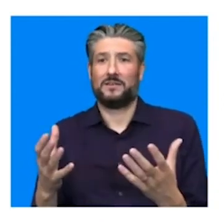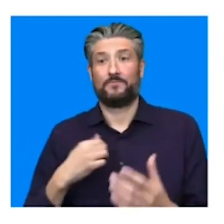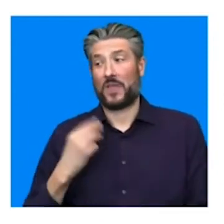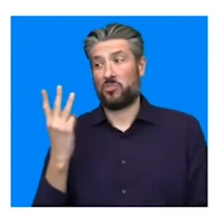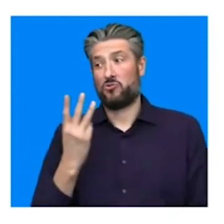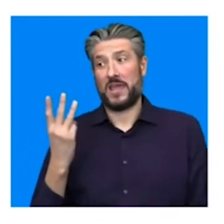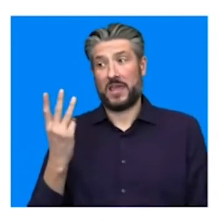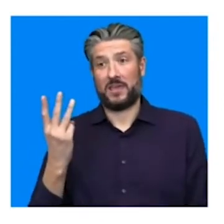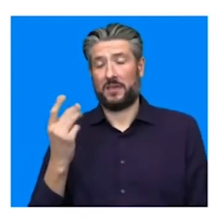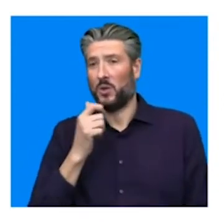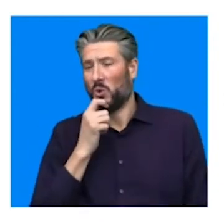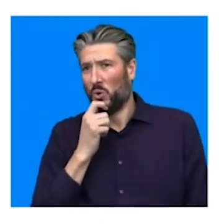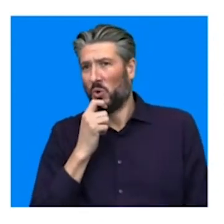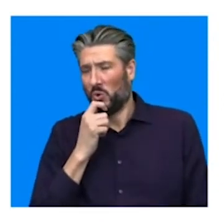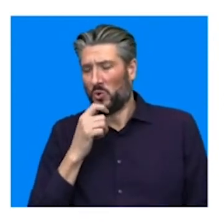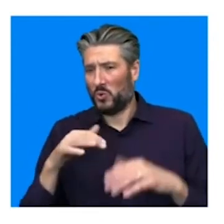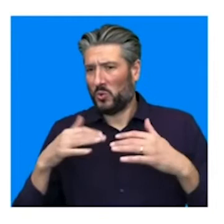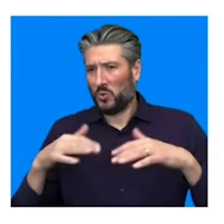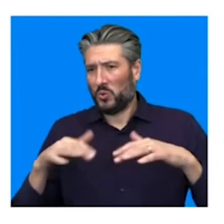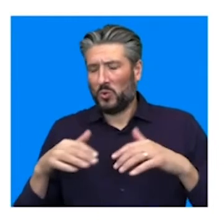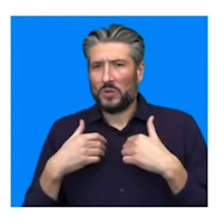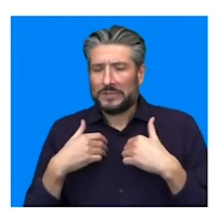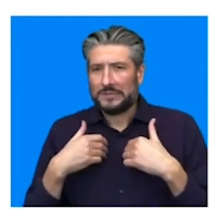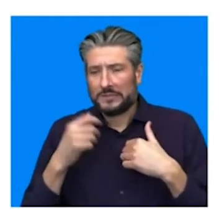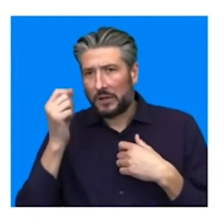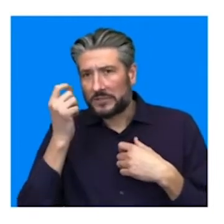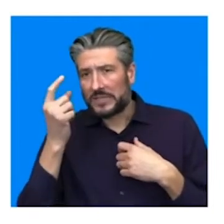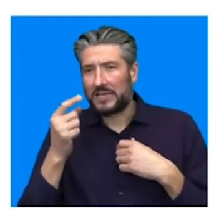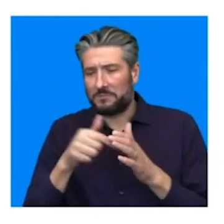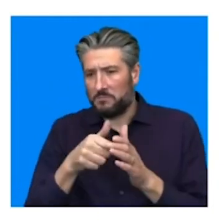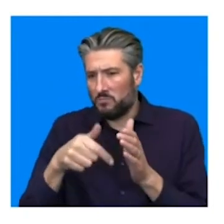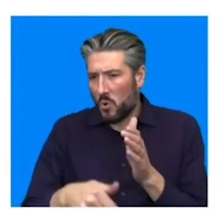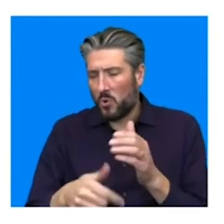up a lot, you know, further, probably a lot more for David and myself.